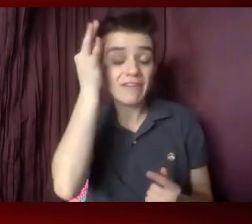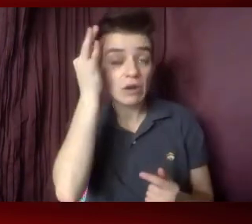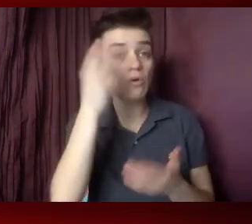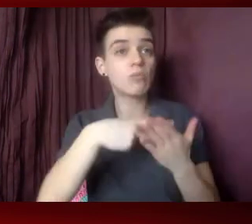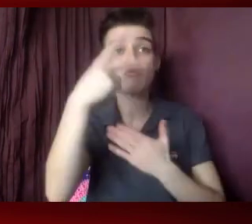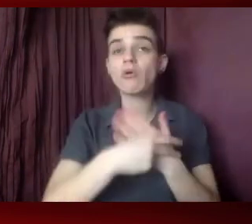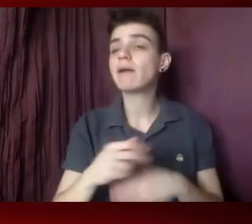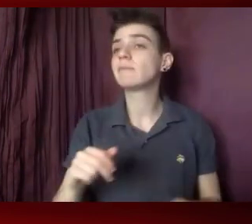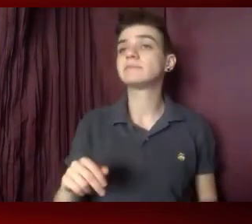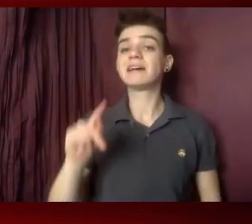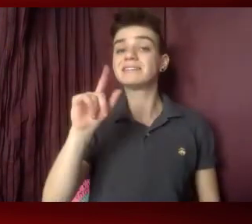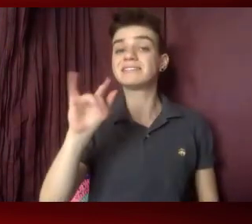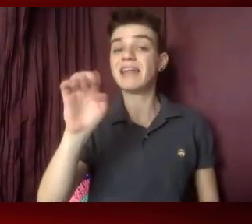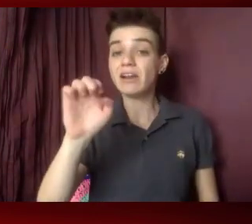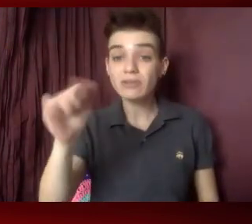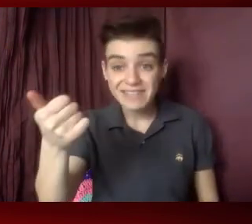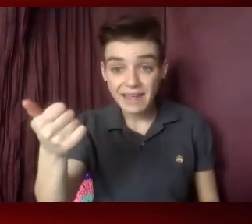Title 10, for example,